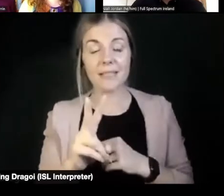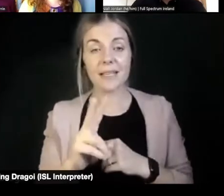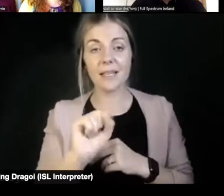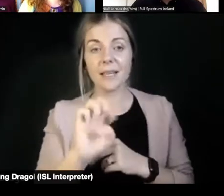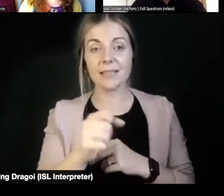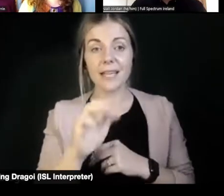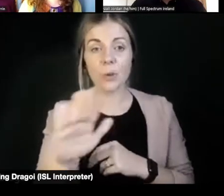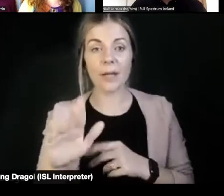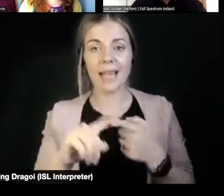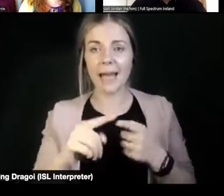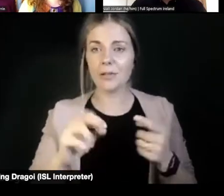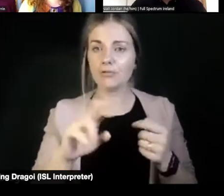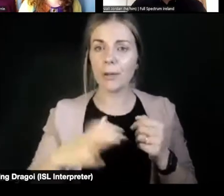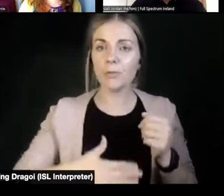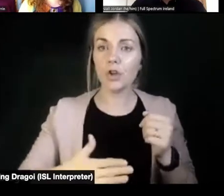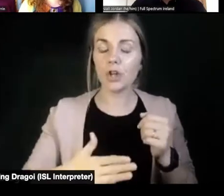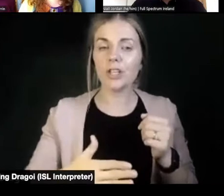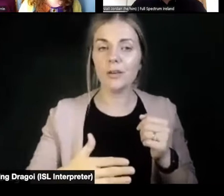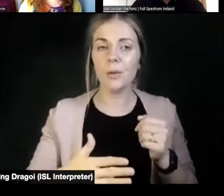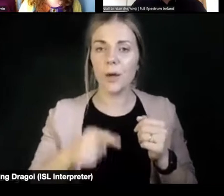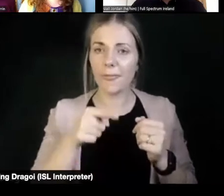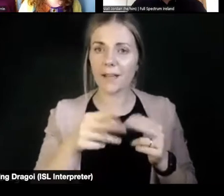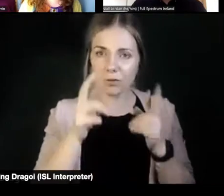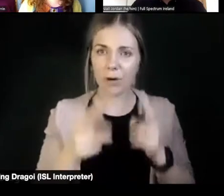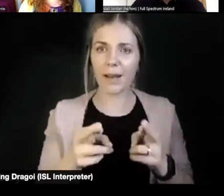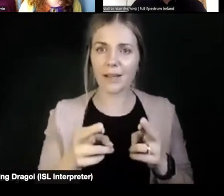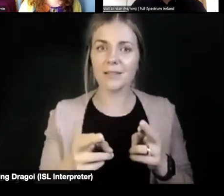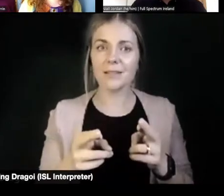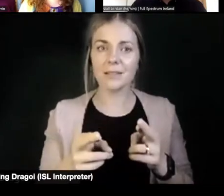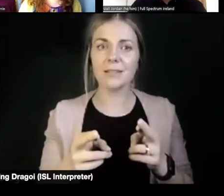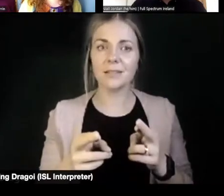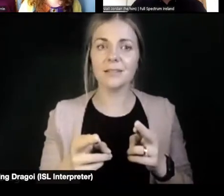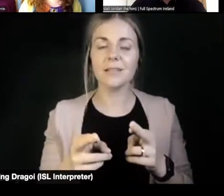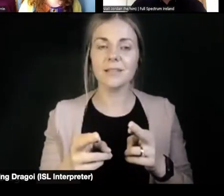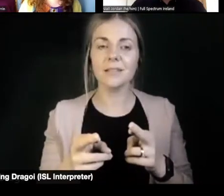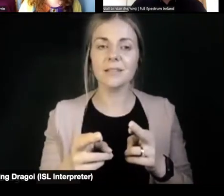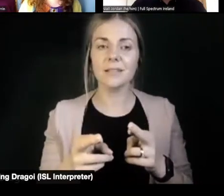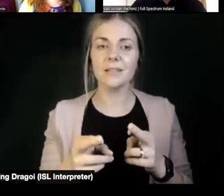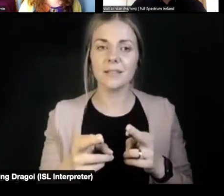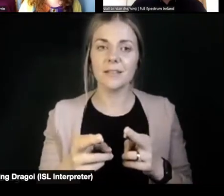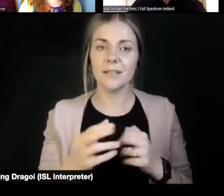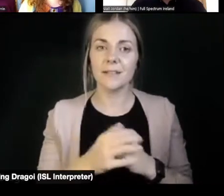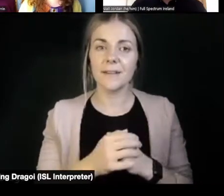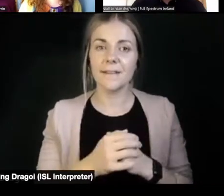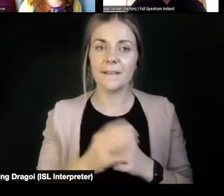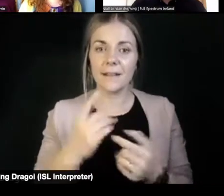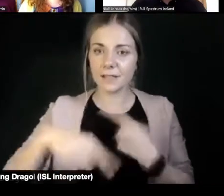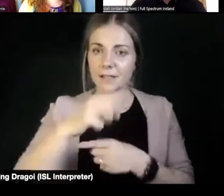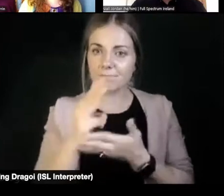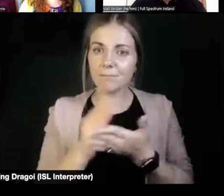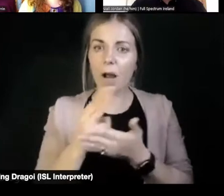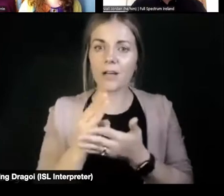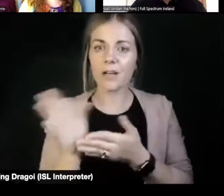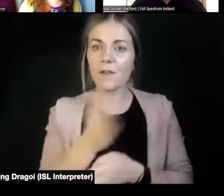reproduction, it's also right. And it's something that we, every human, part of every